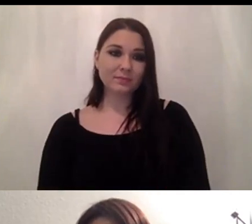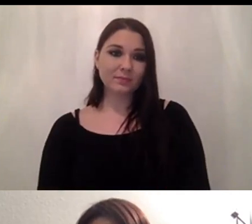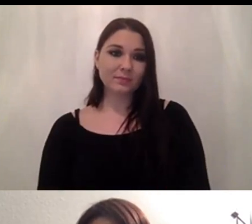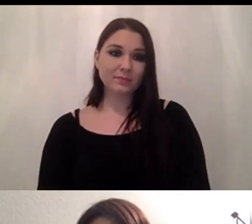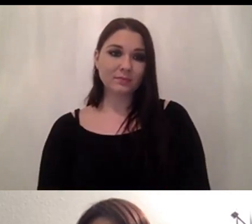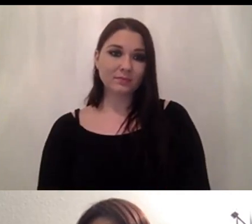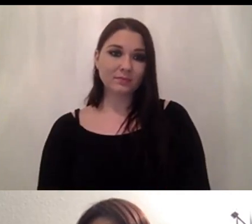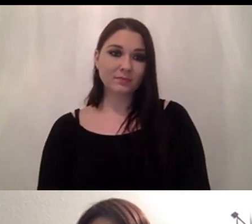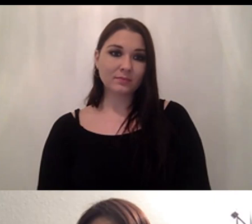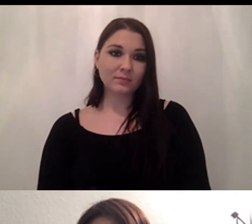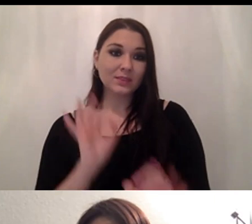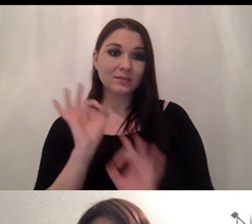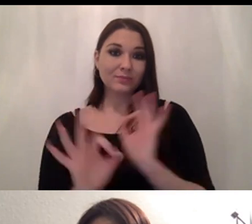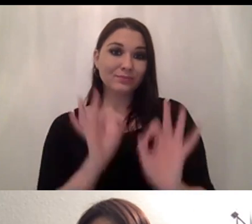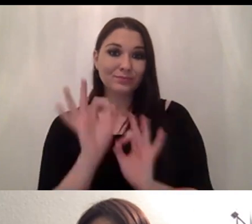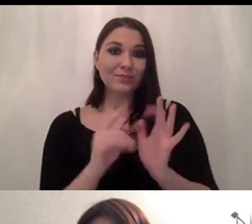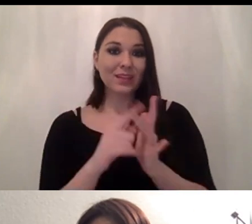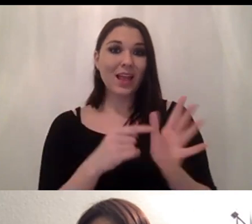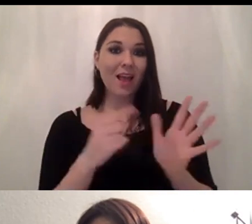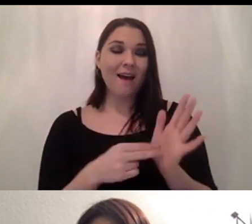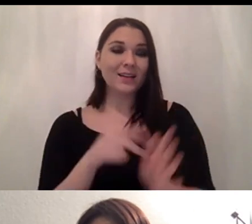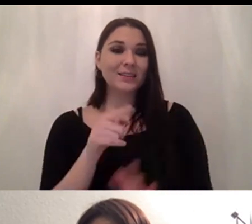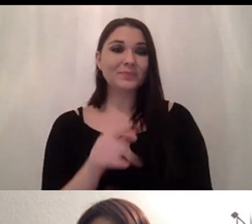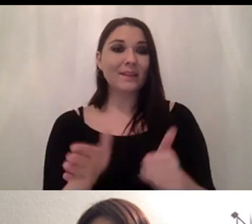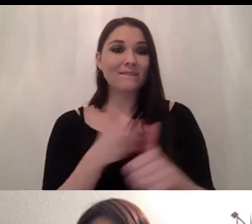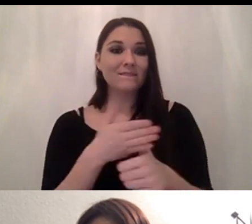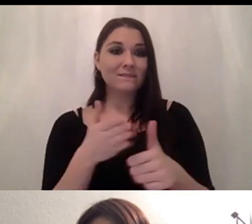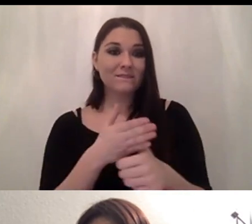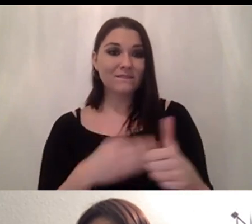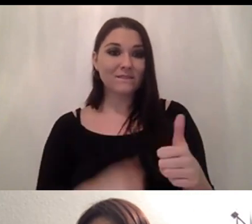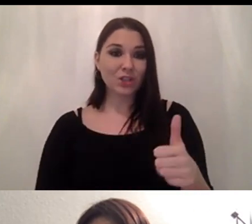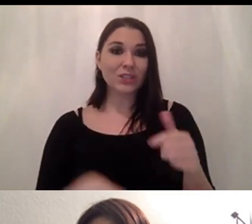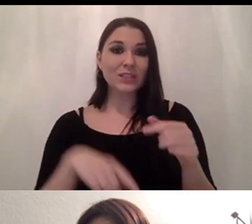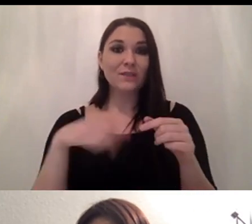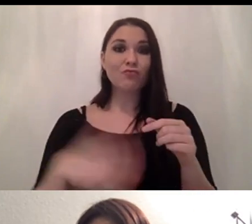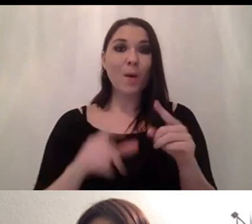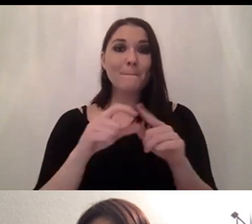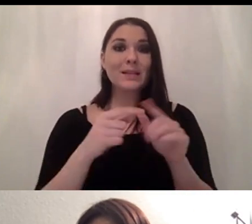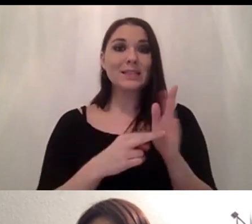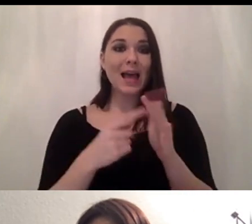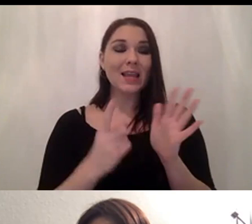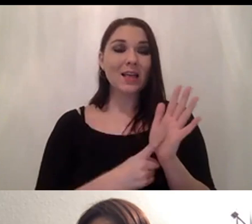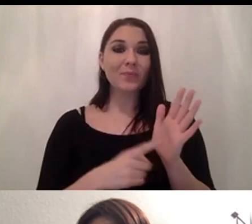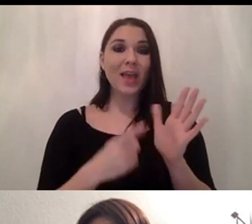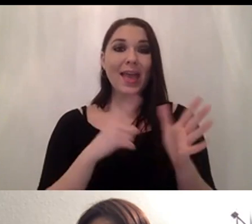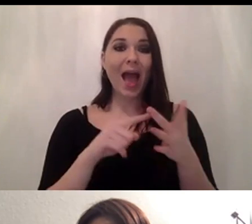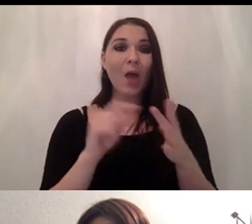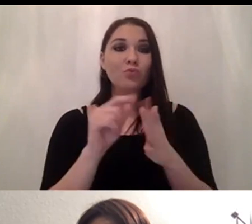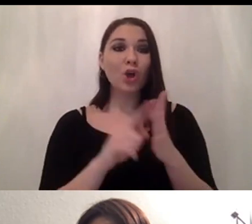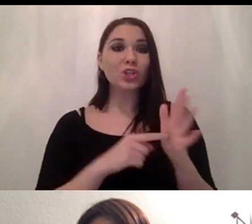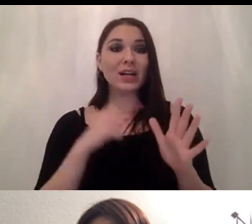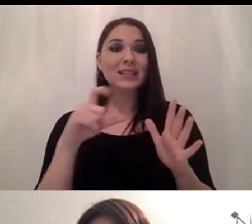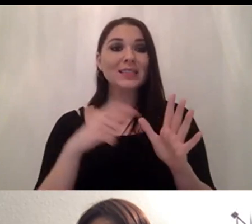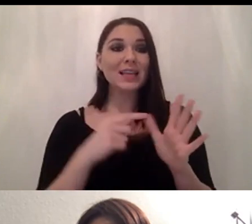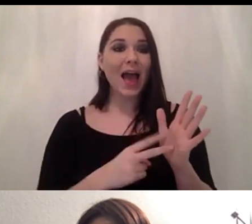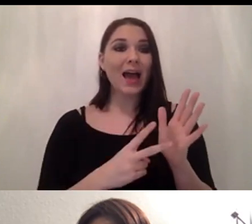questions for yourself jan uh so the first one from daniel so does ai project canvas propose a